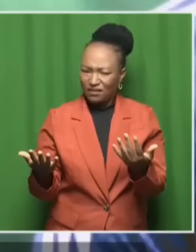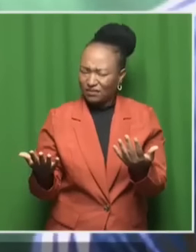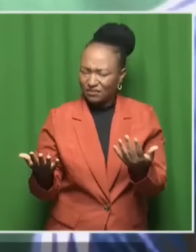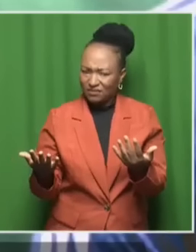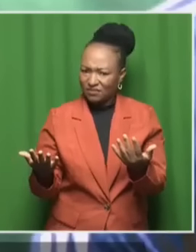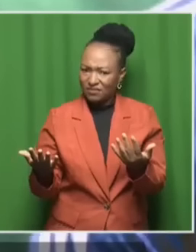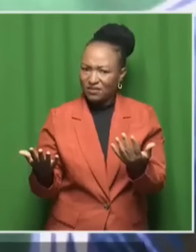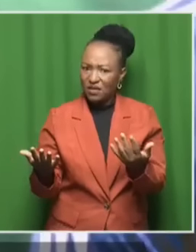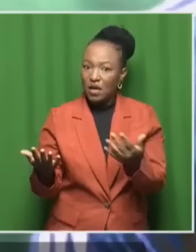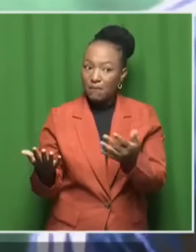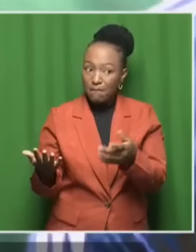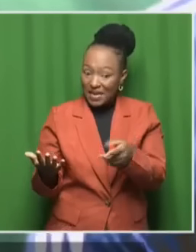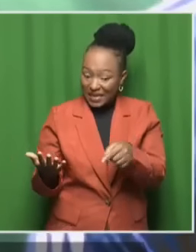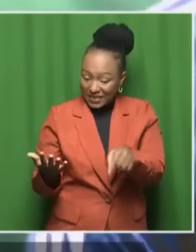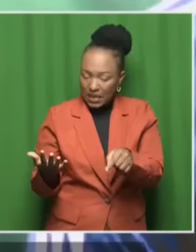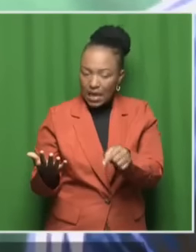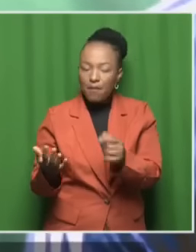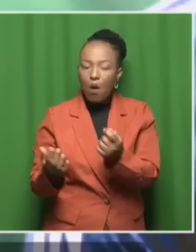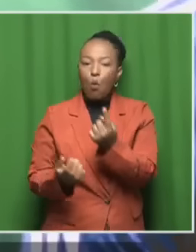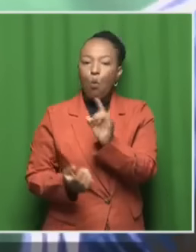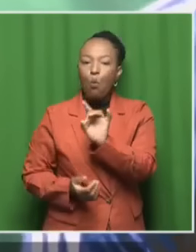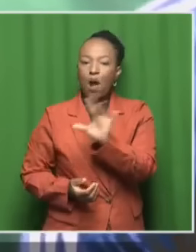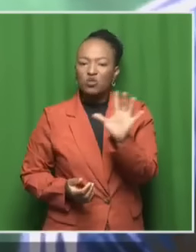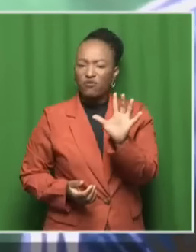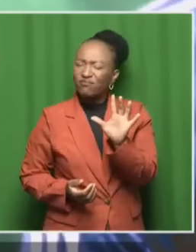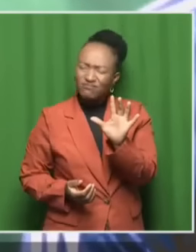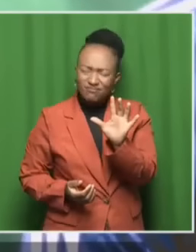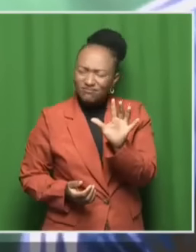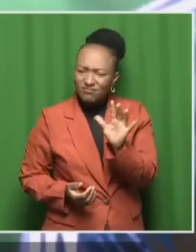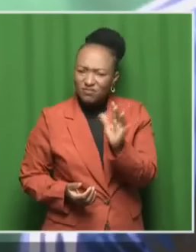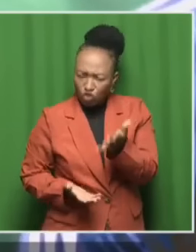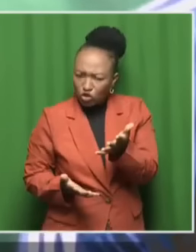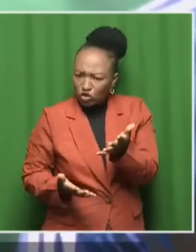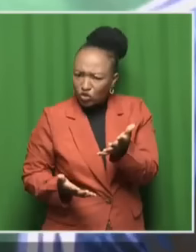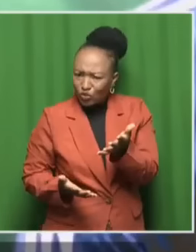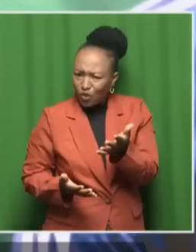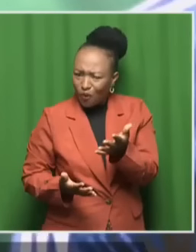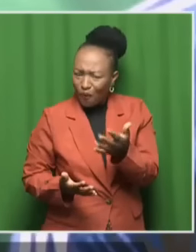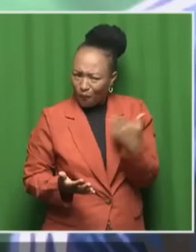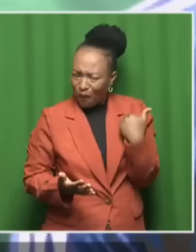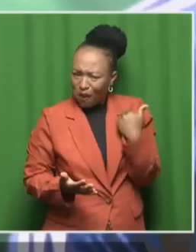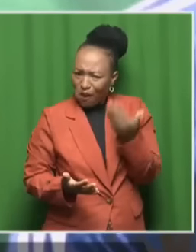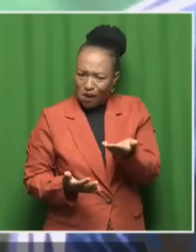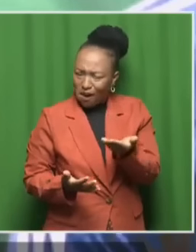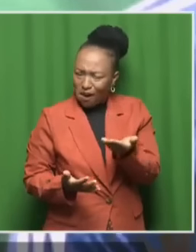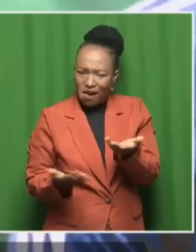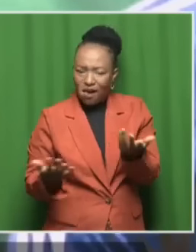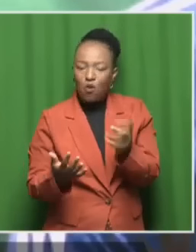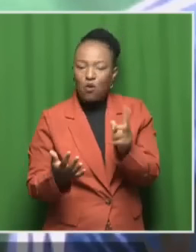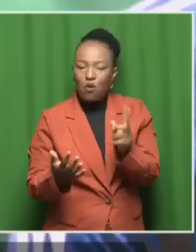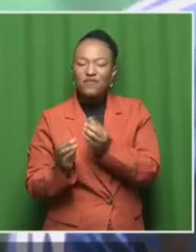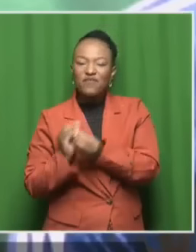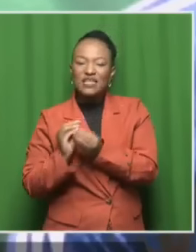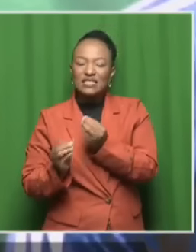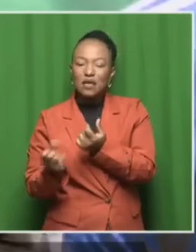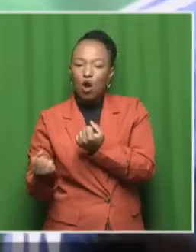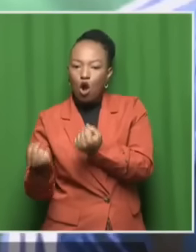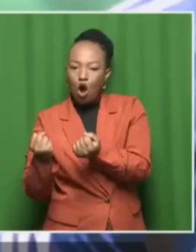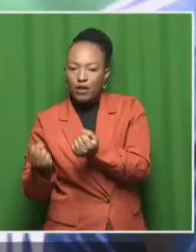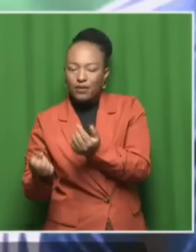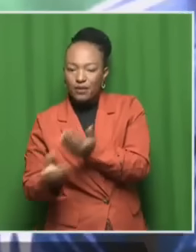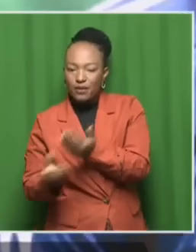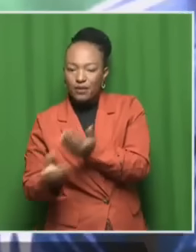of what is going on today and it's going to be a part of what is going to happen as long as we don't fix our justice system.